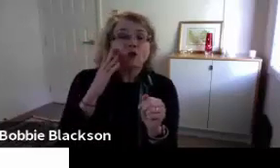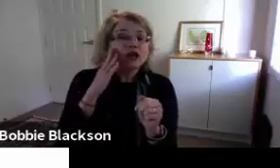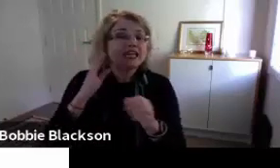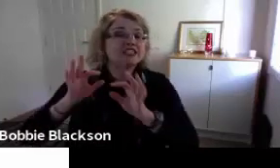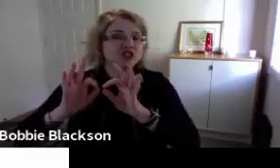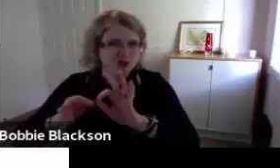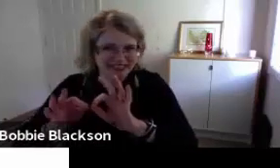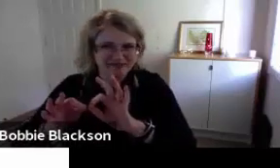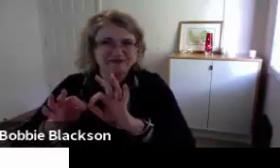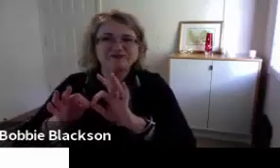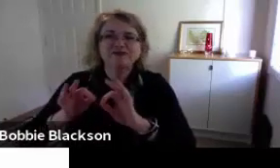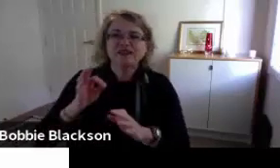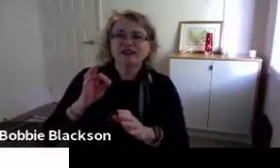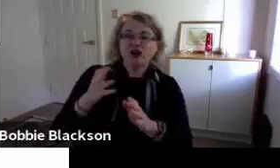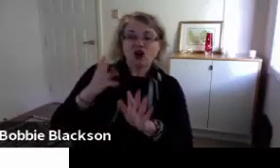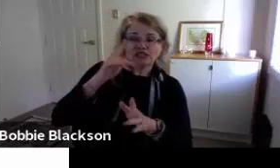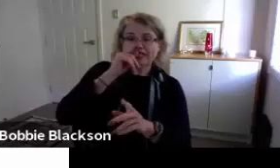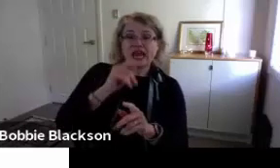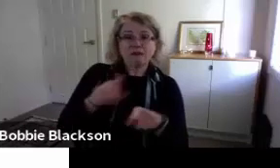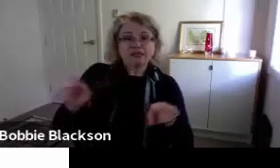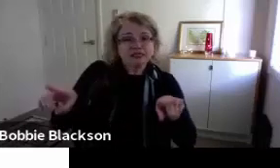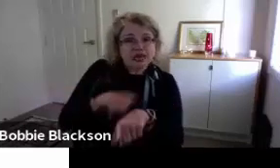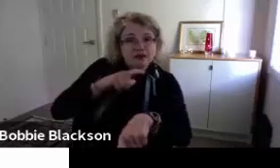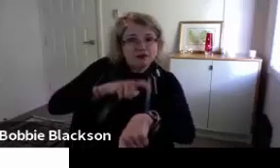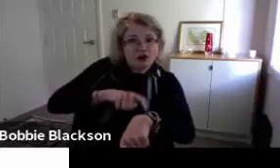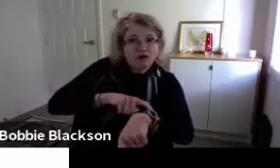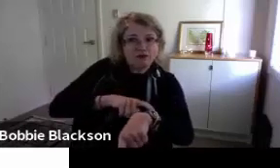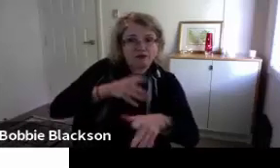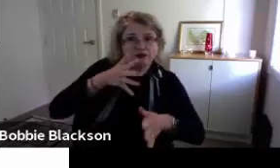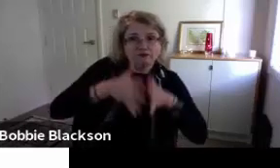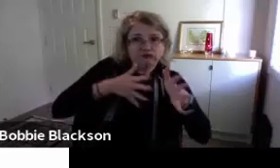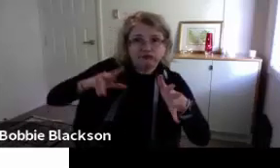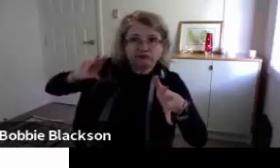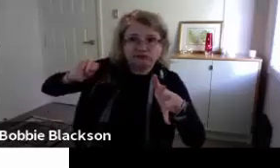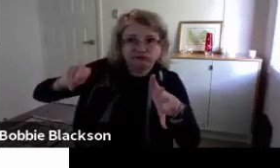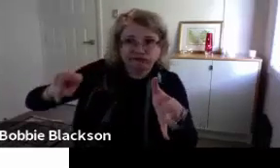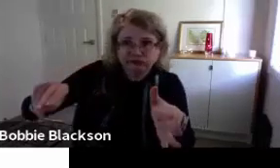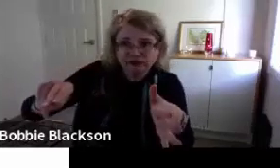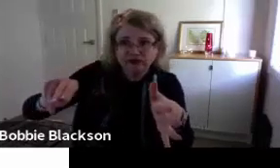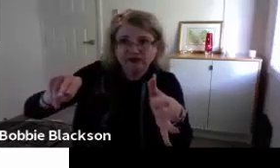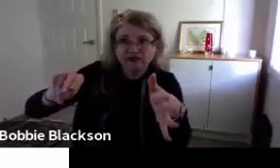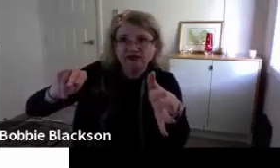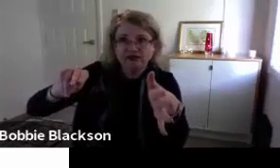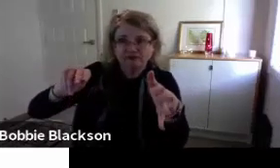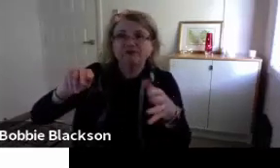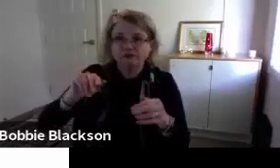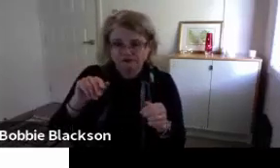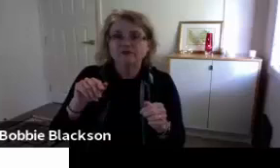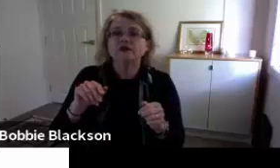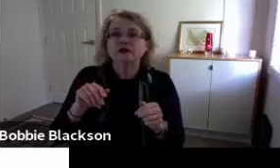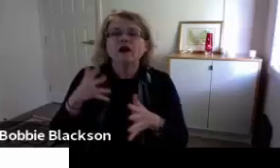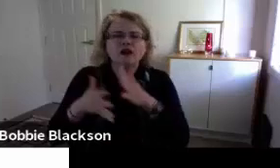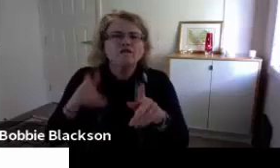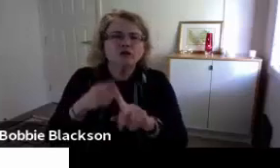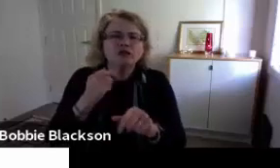Auslan is clearer. So when we're interpreting, when interpreters interpret, and there might be